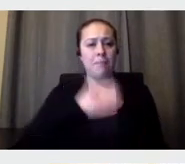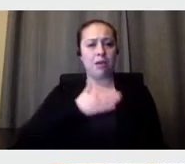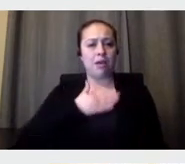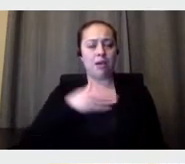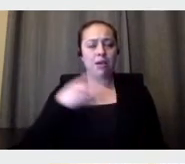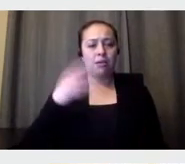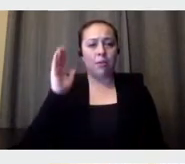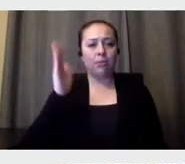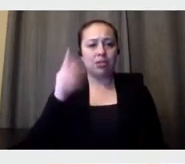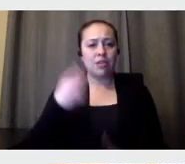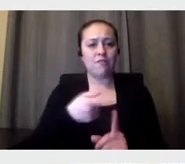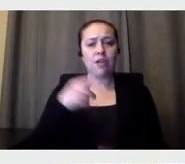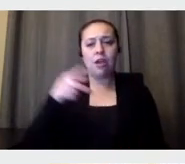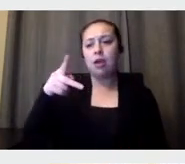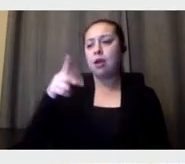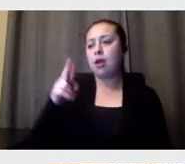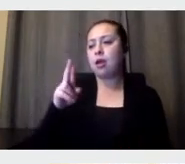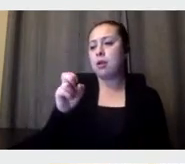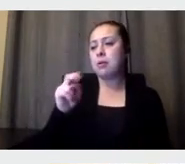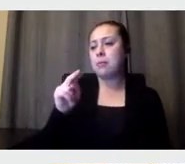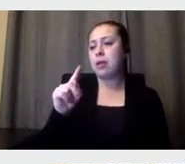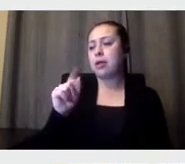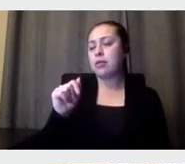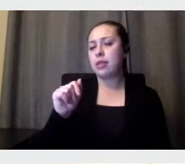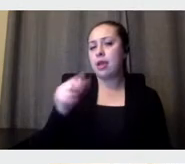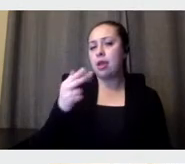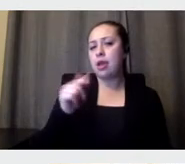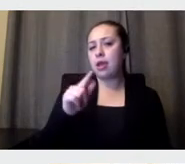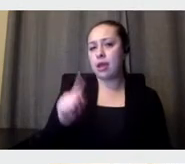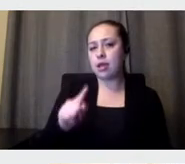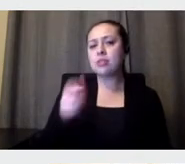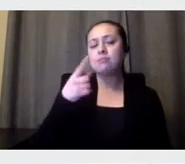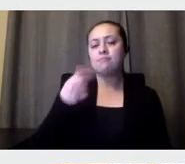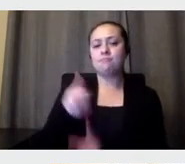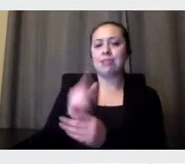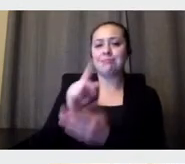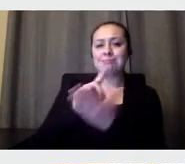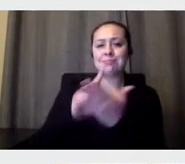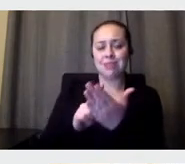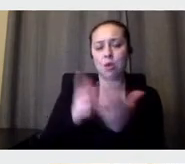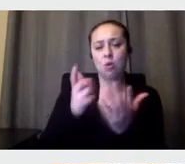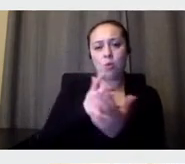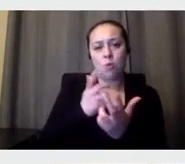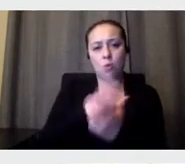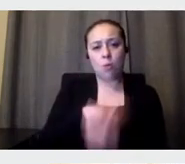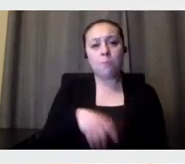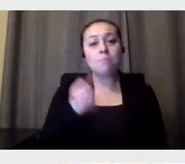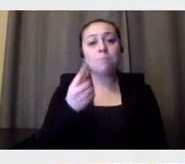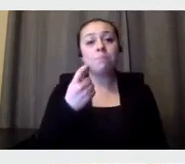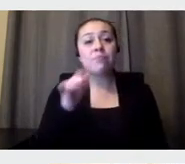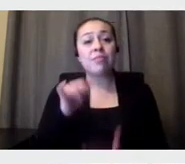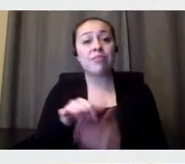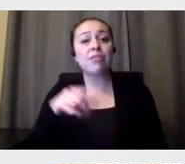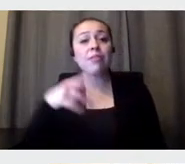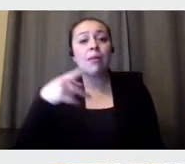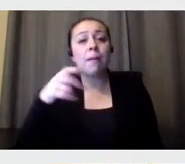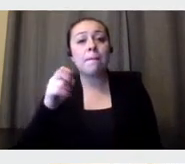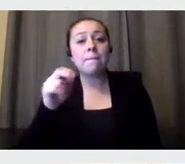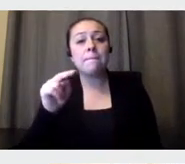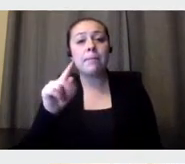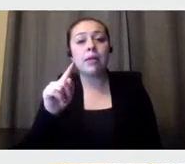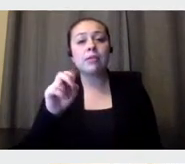uh, at Uruguay. And something I would also want to share is the way that pentagram works. Of course,